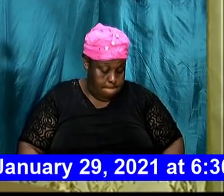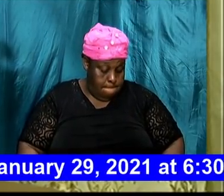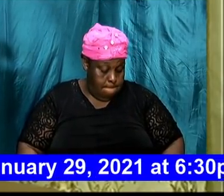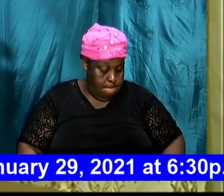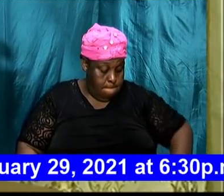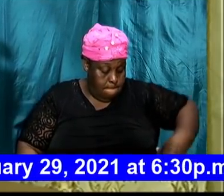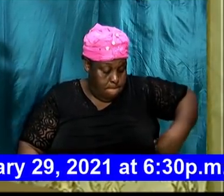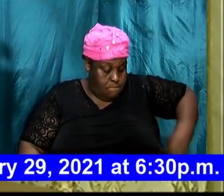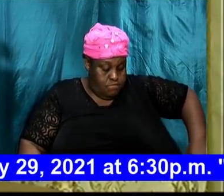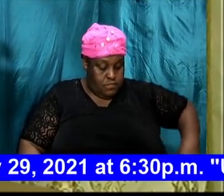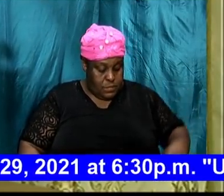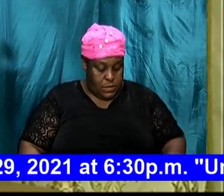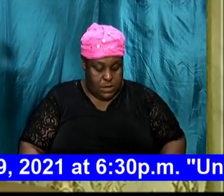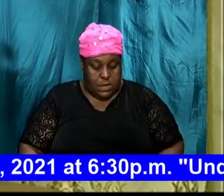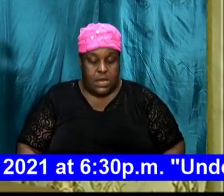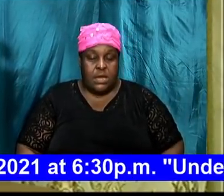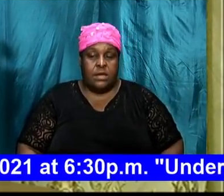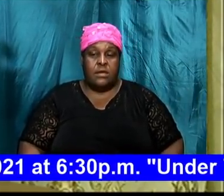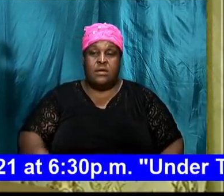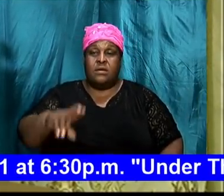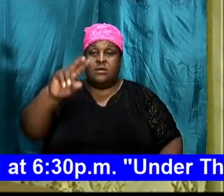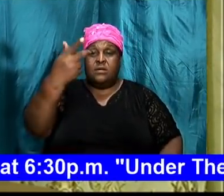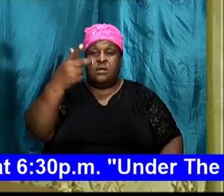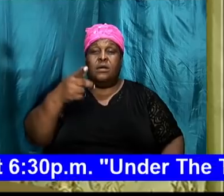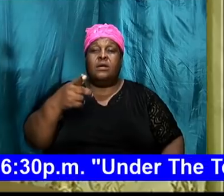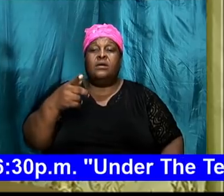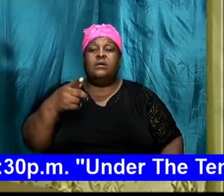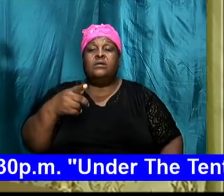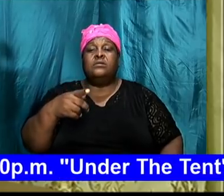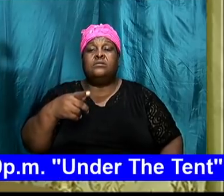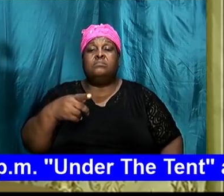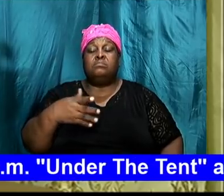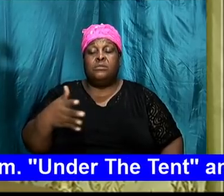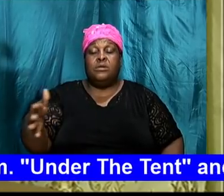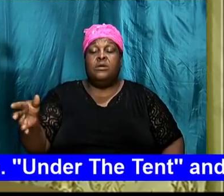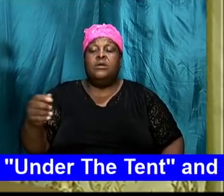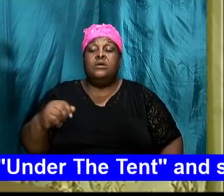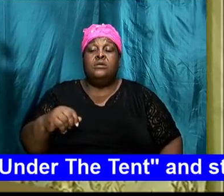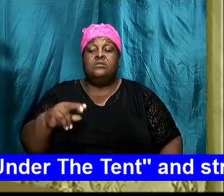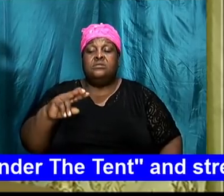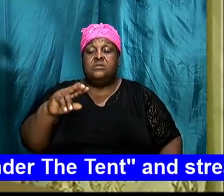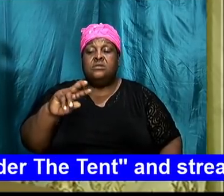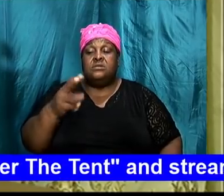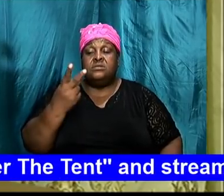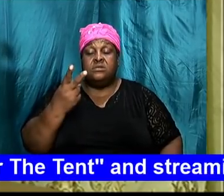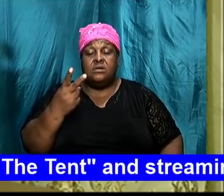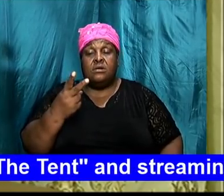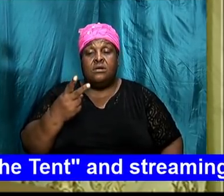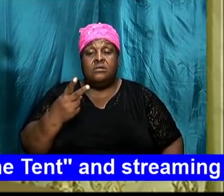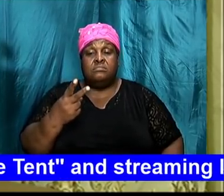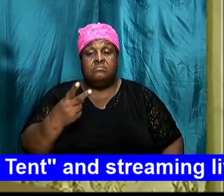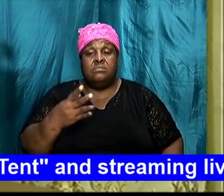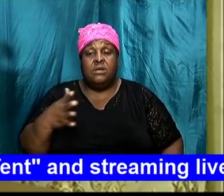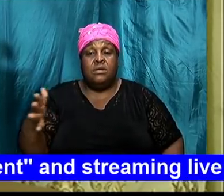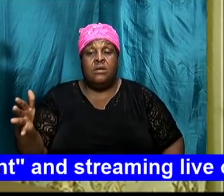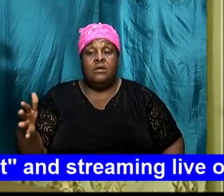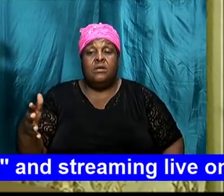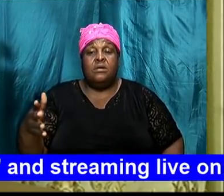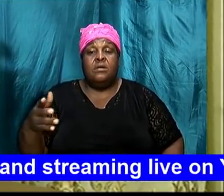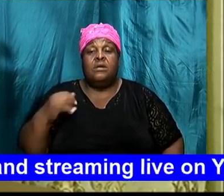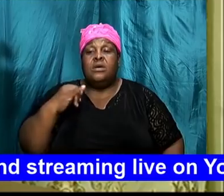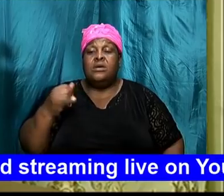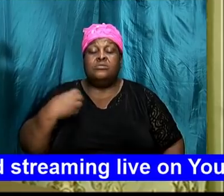so we say the second point to this the second key is our